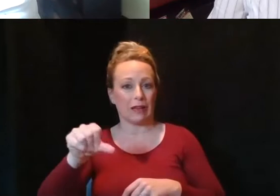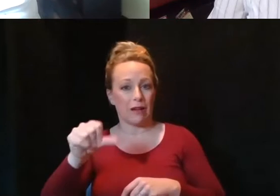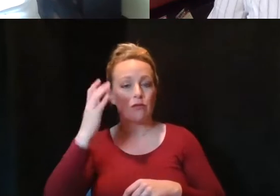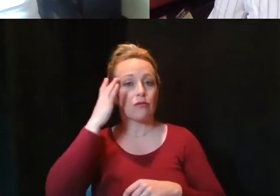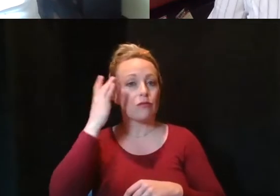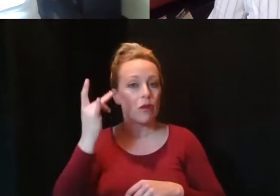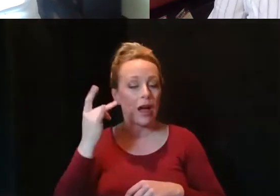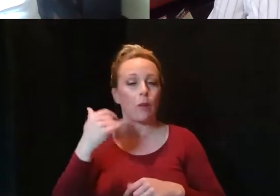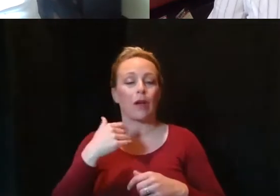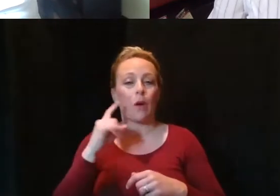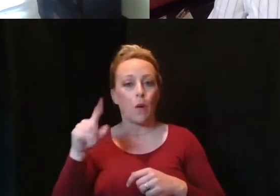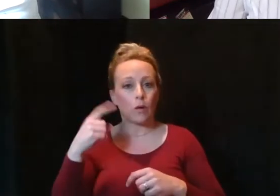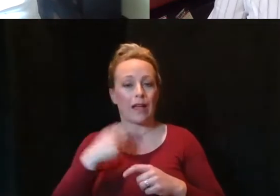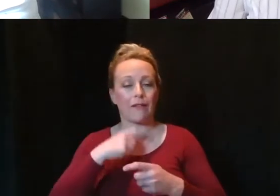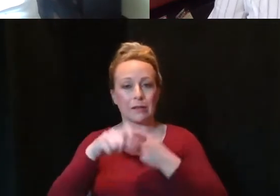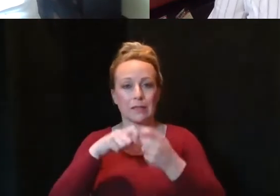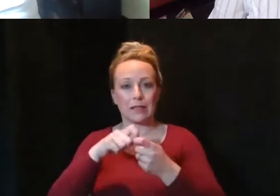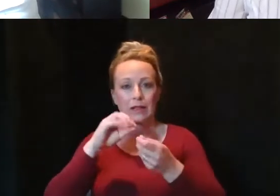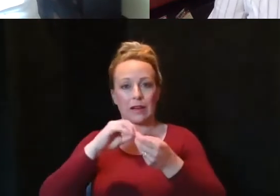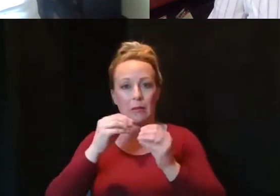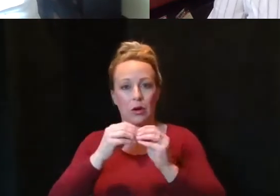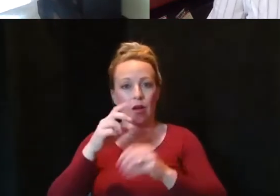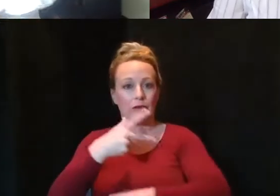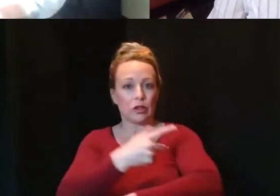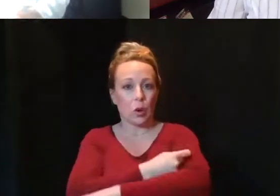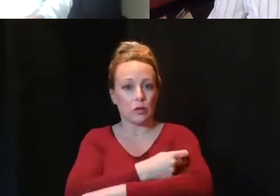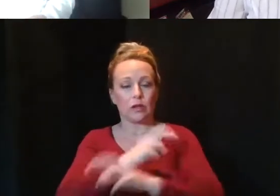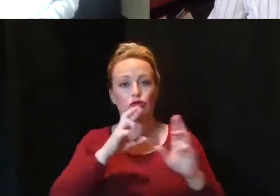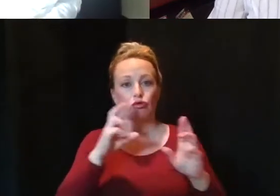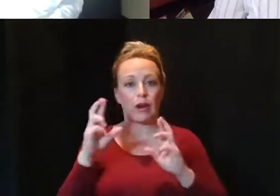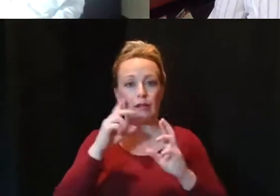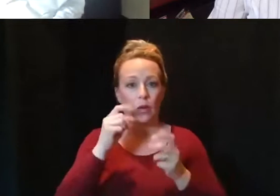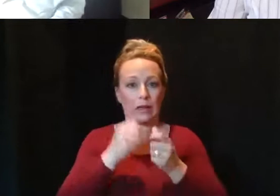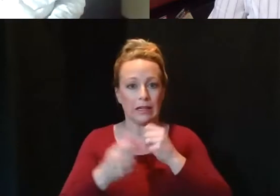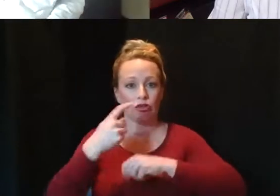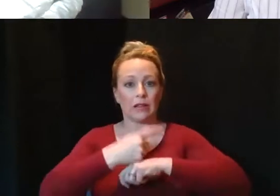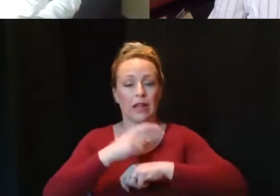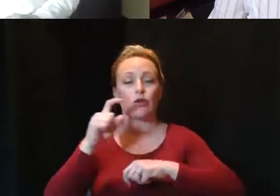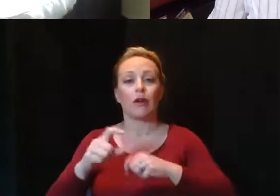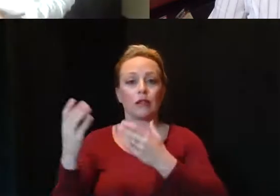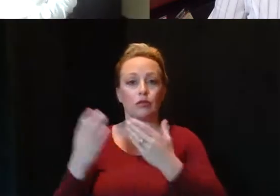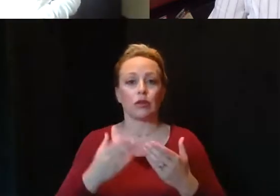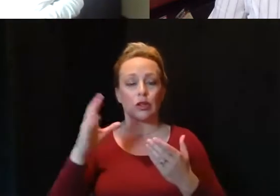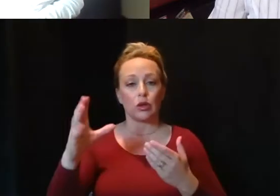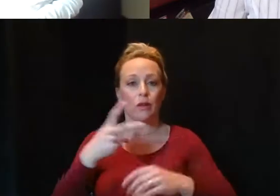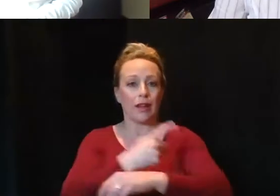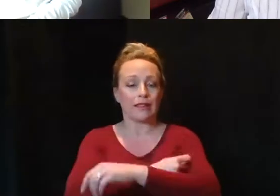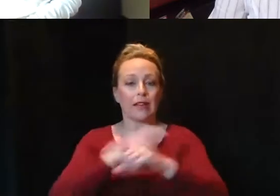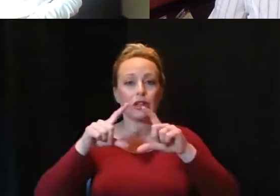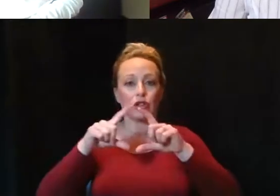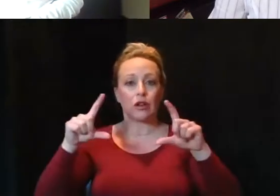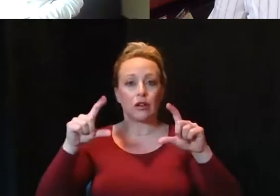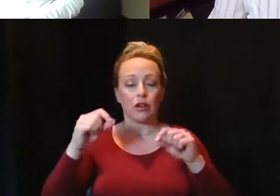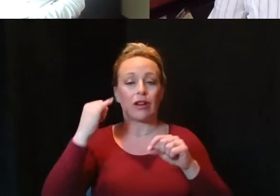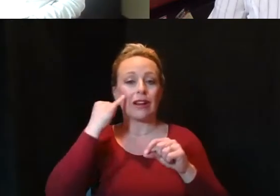of doses planned out for each of those days. You must bring your vaccination card if it is your second dose appointment.